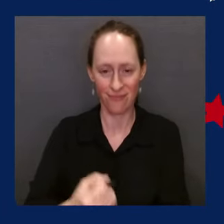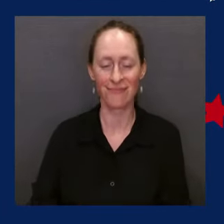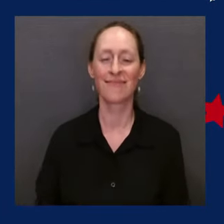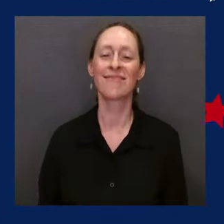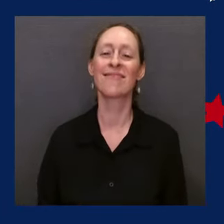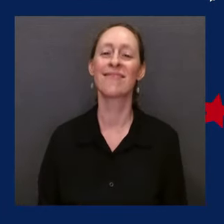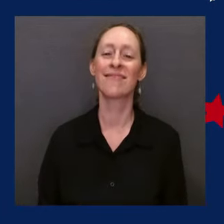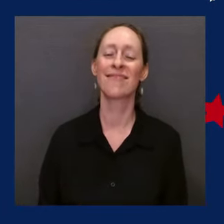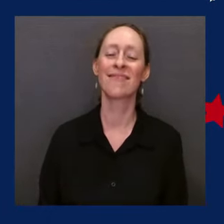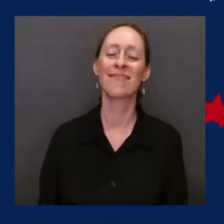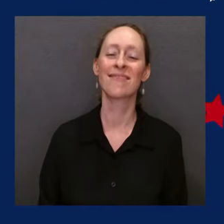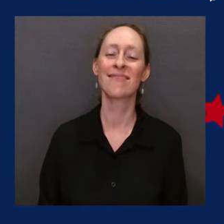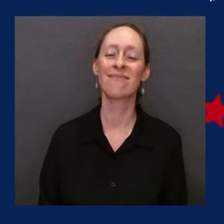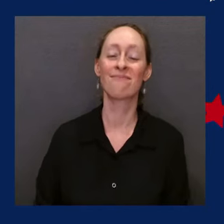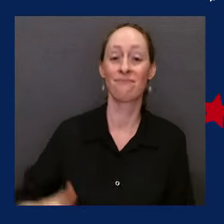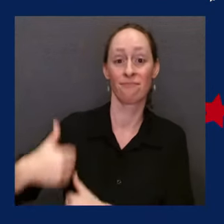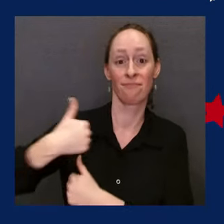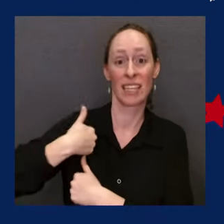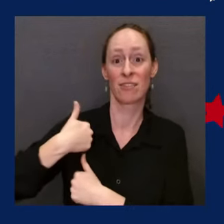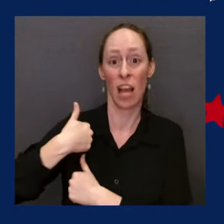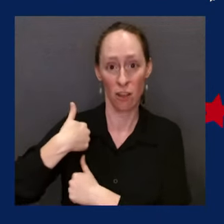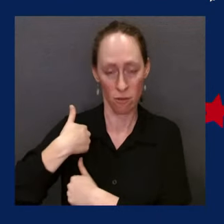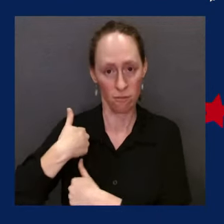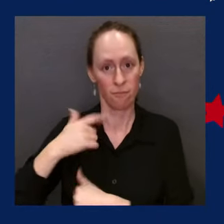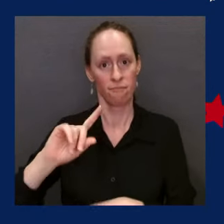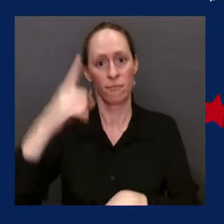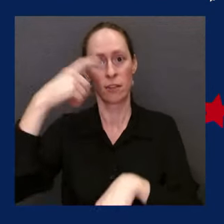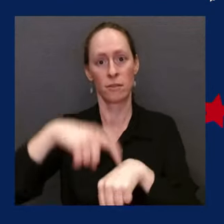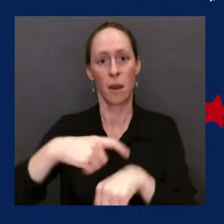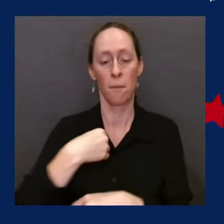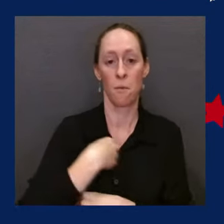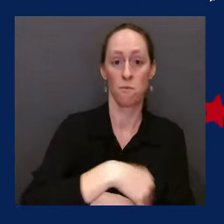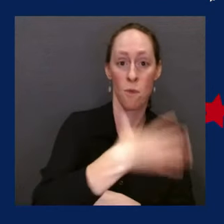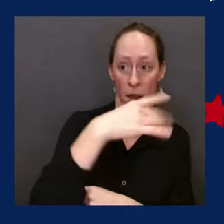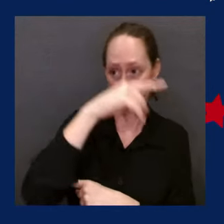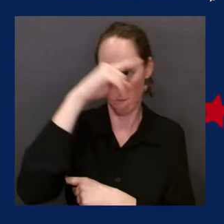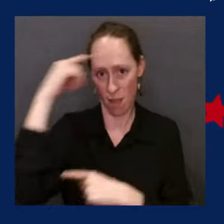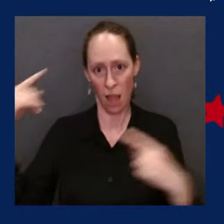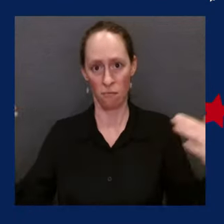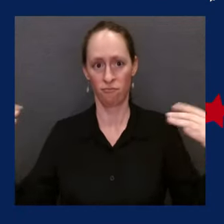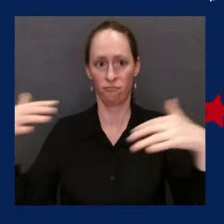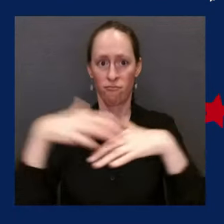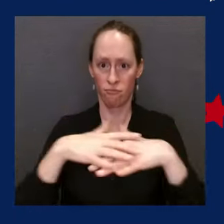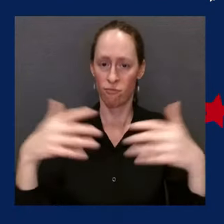And the seventy-fifth anniversary of a woman's official integration into the military full-blown.